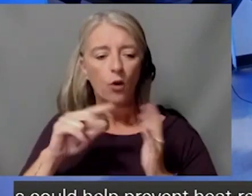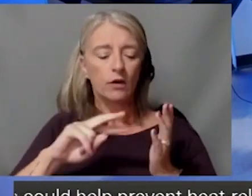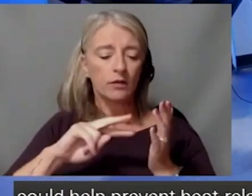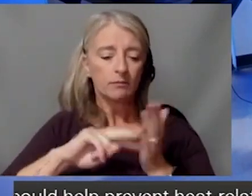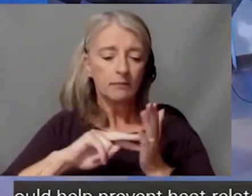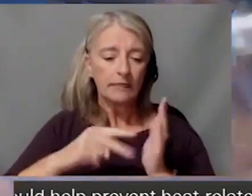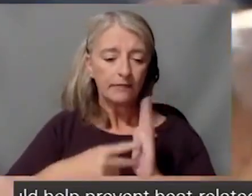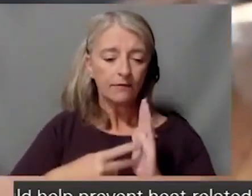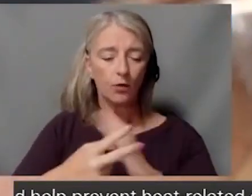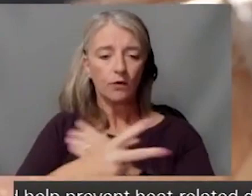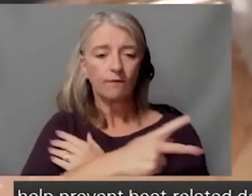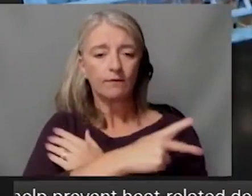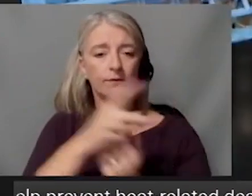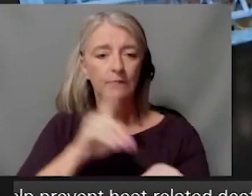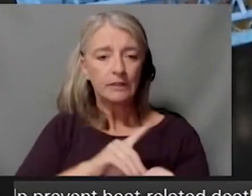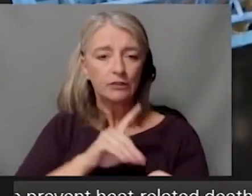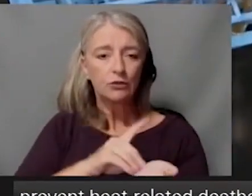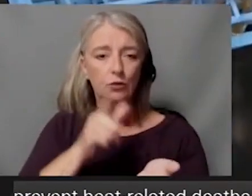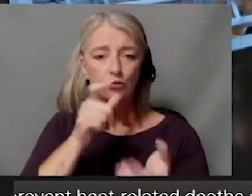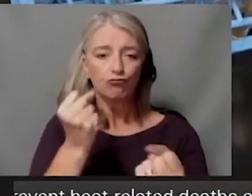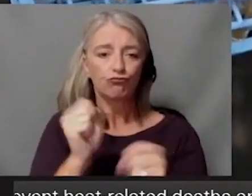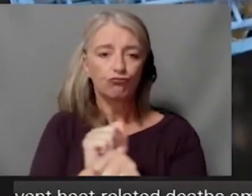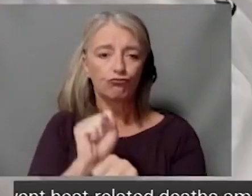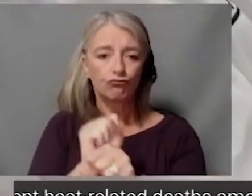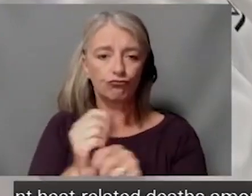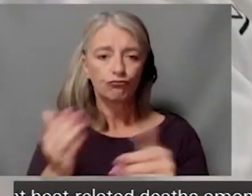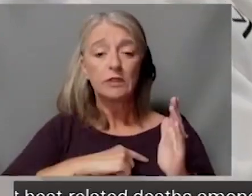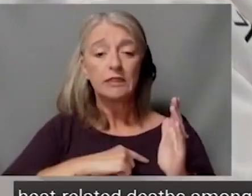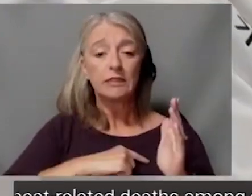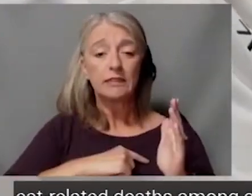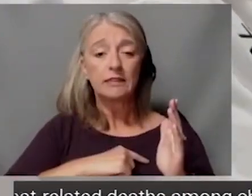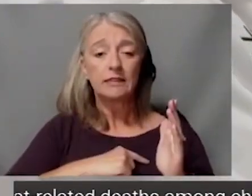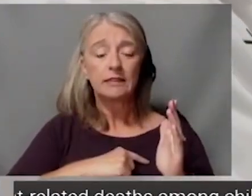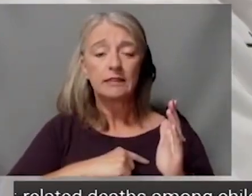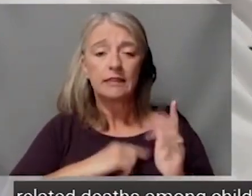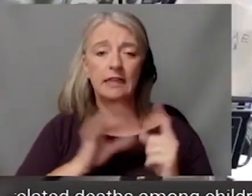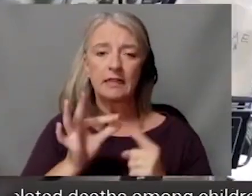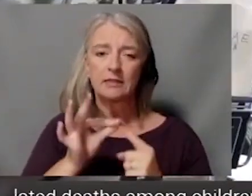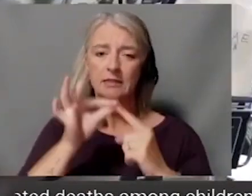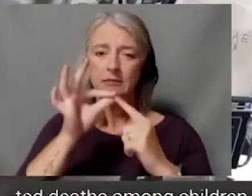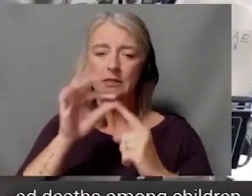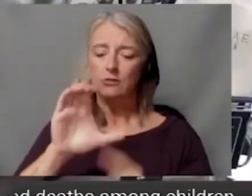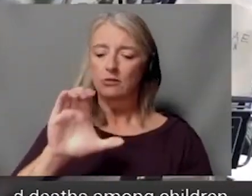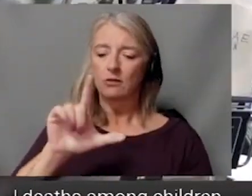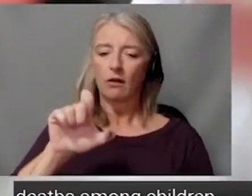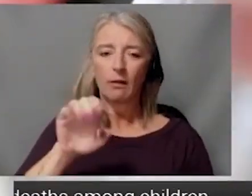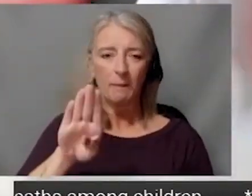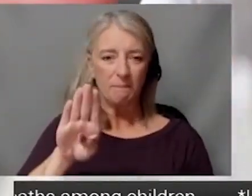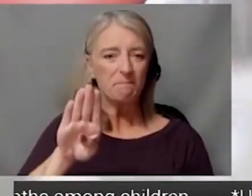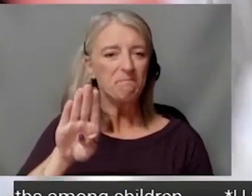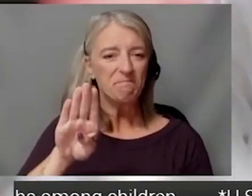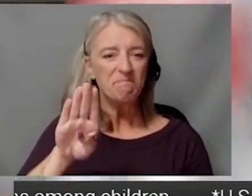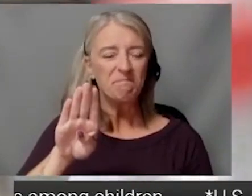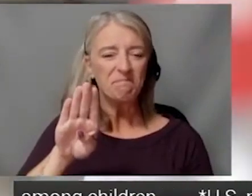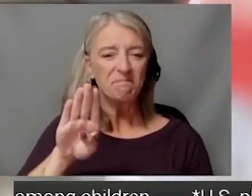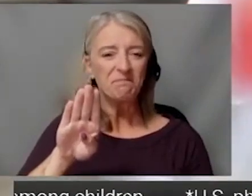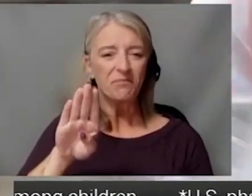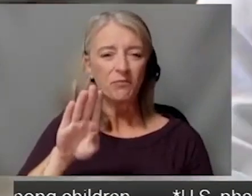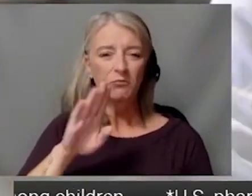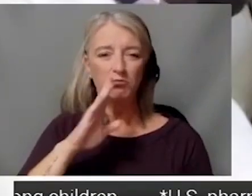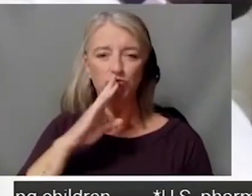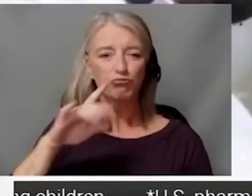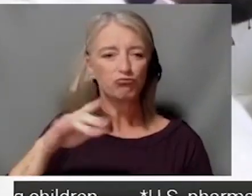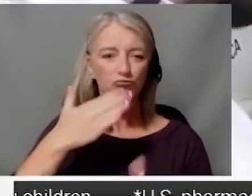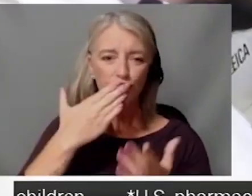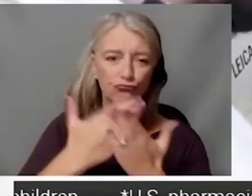I think it means that we we're in an elite club and we're as good as any place in the country